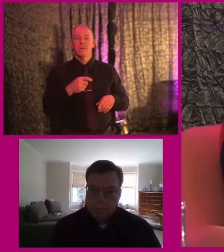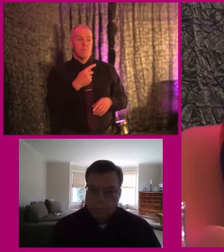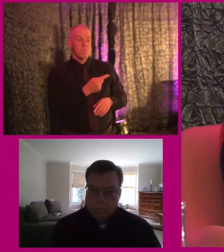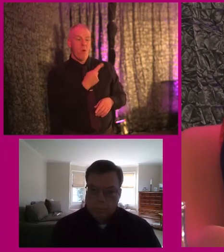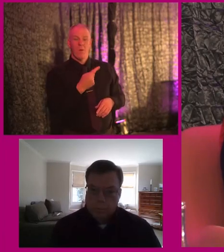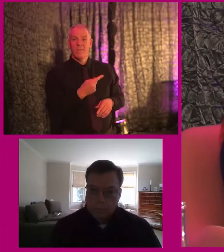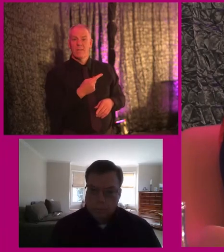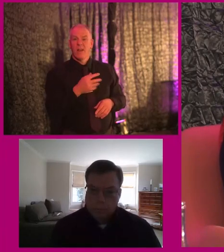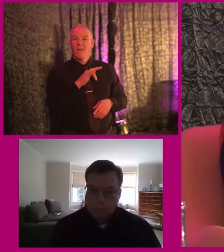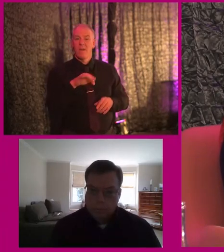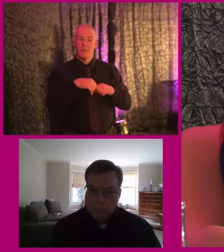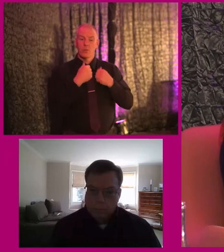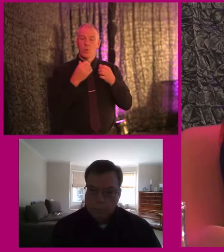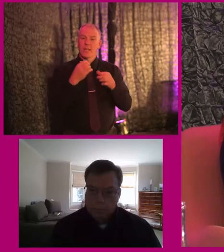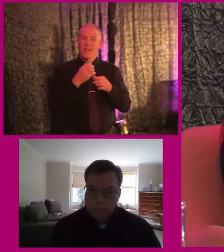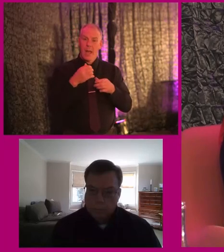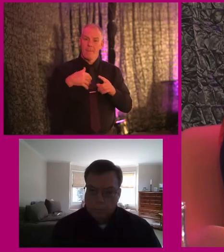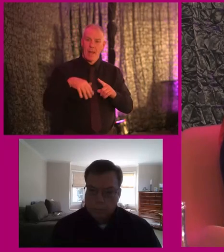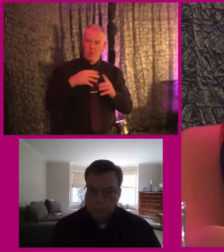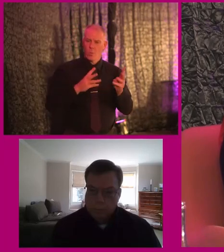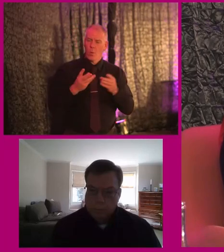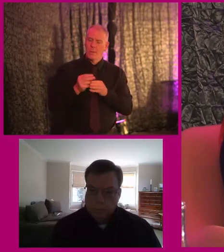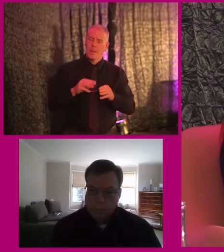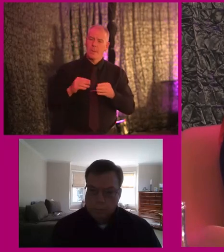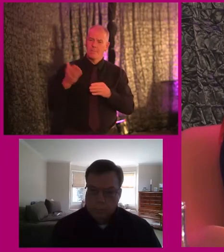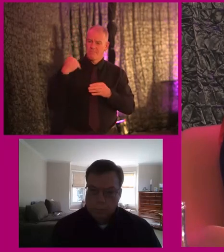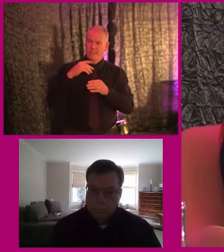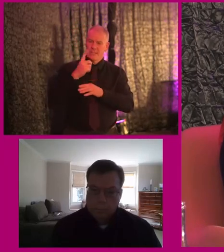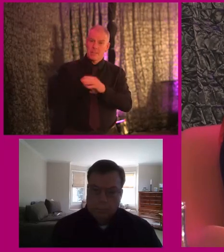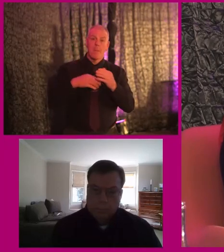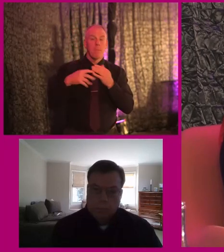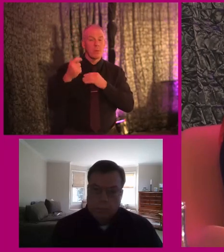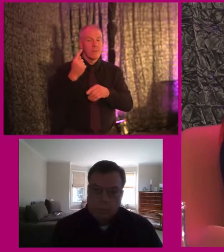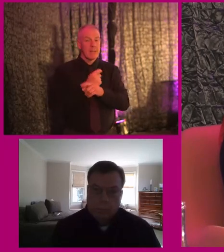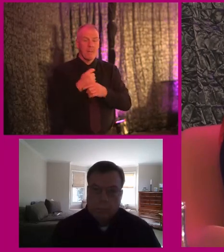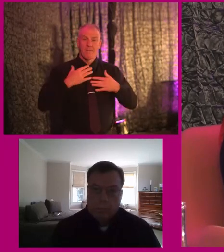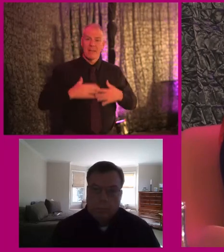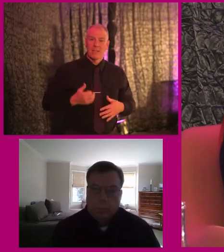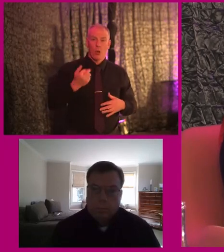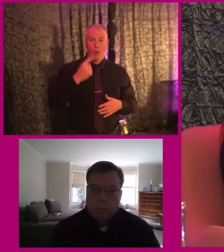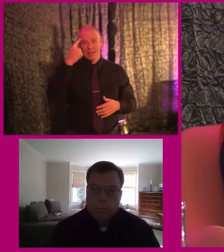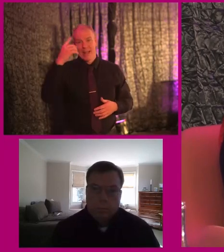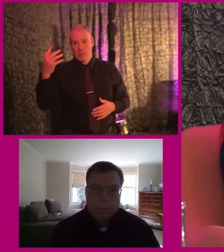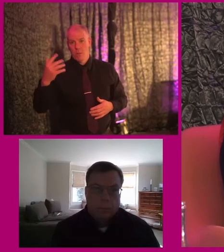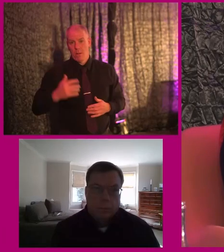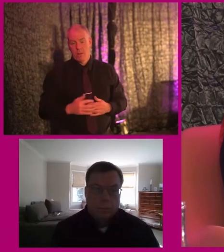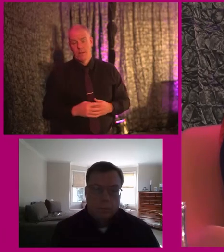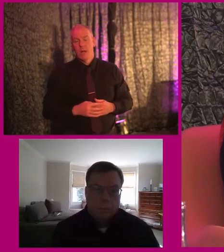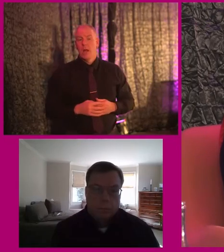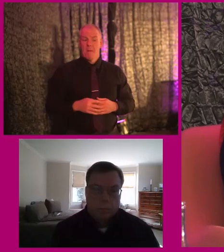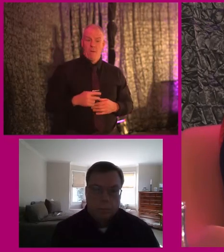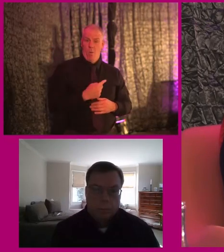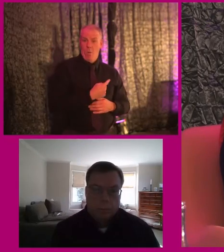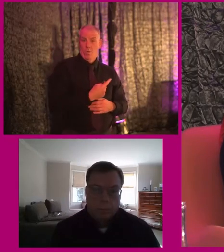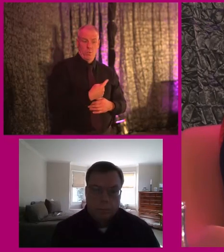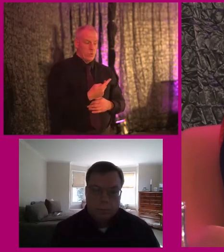social care backgrounds, we've worked with people with disabilities, mainly intellectual and physical disabilities. But like, for us working